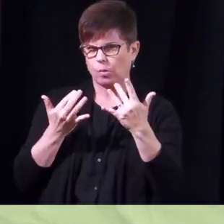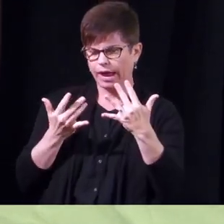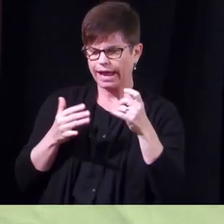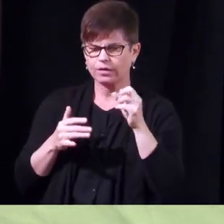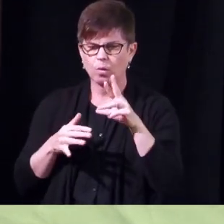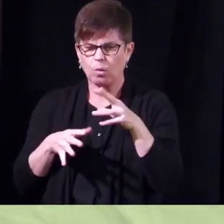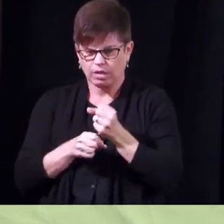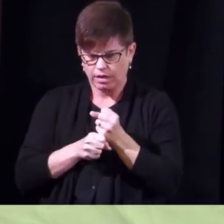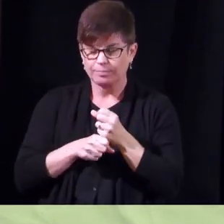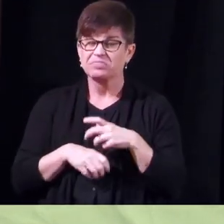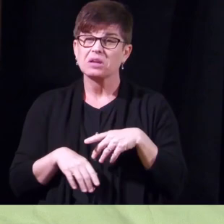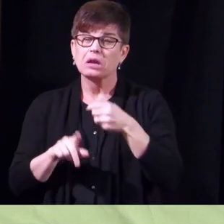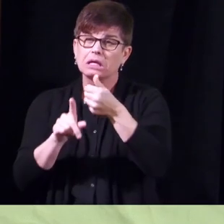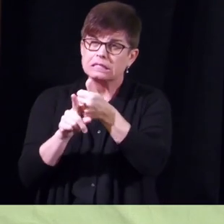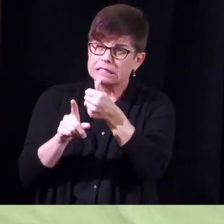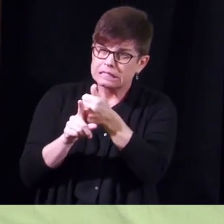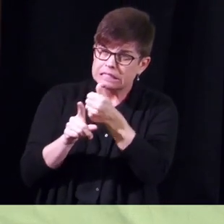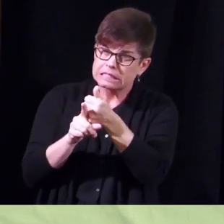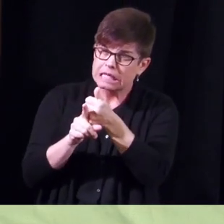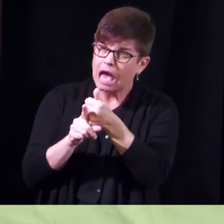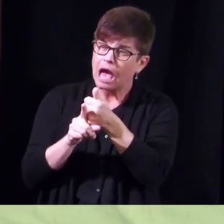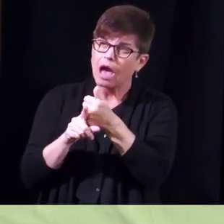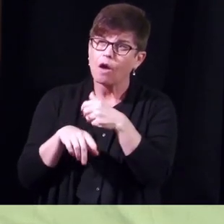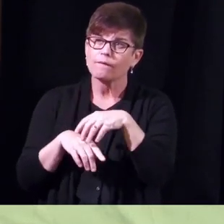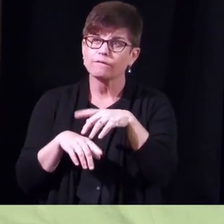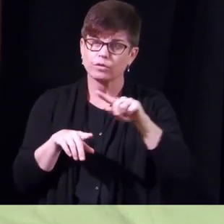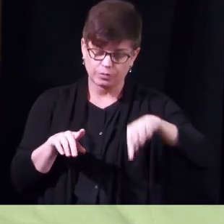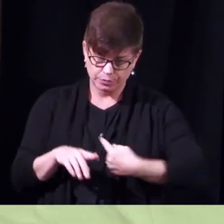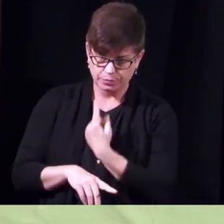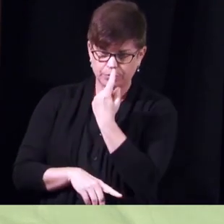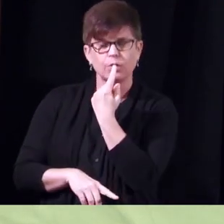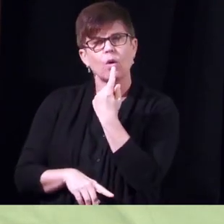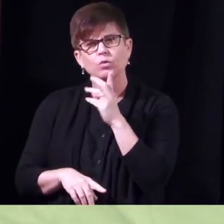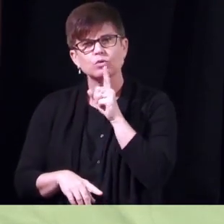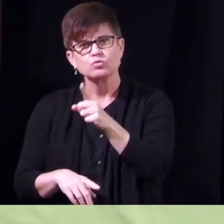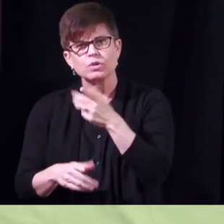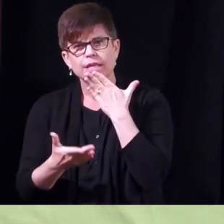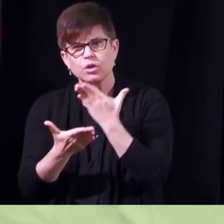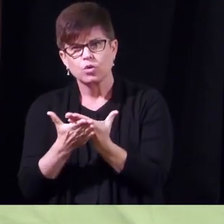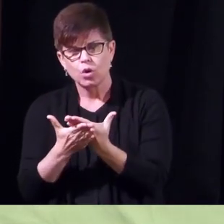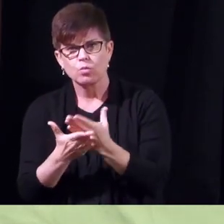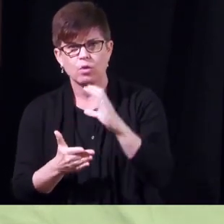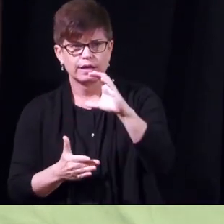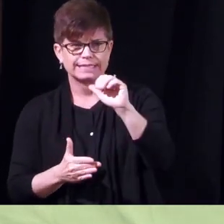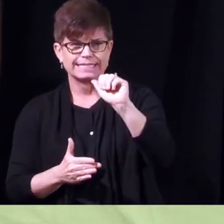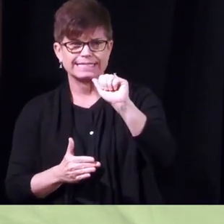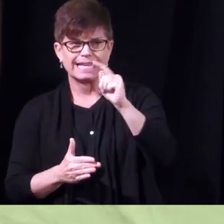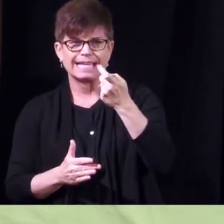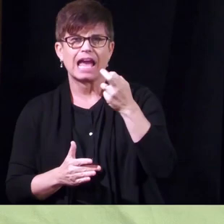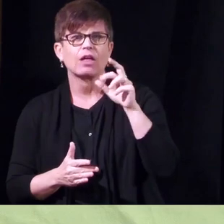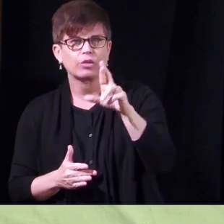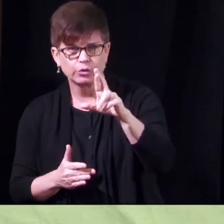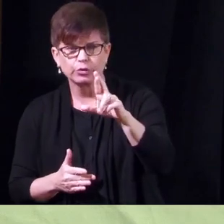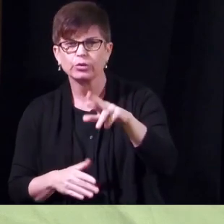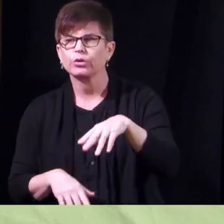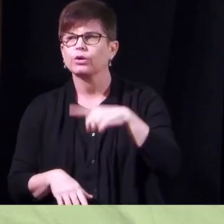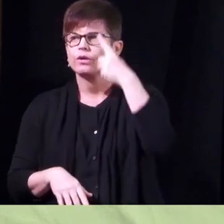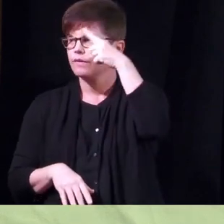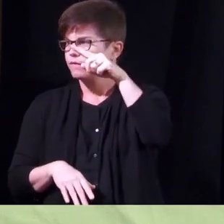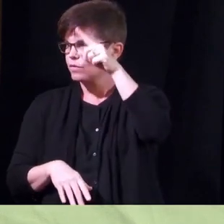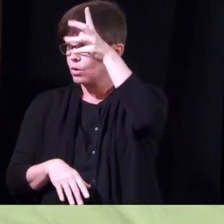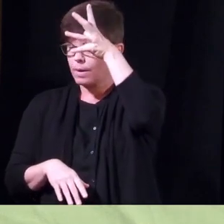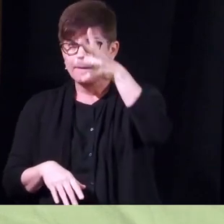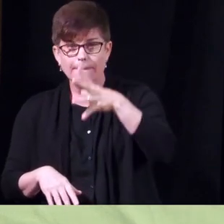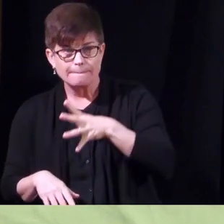self-interment catheterization there's really good catheters out there now there's ones that have for the male they have a